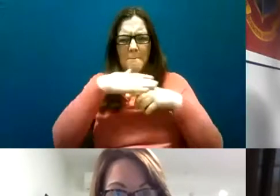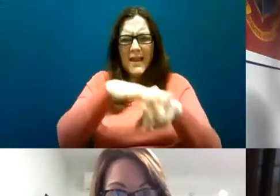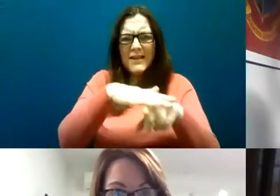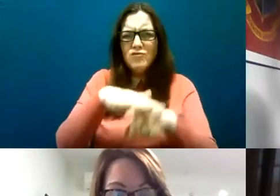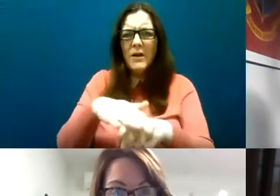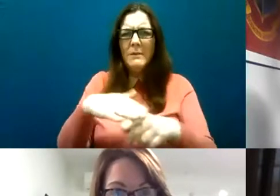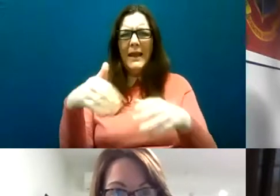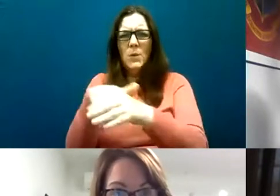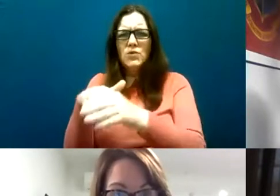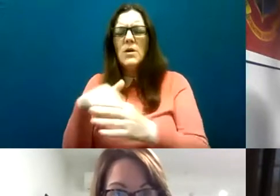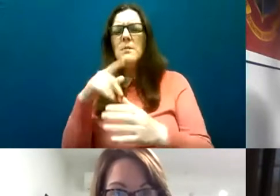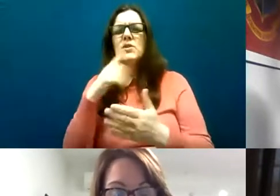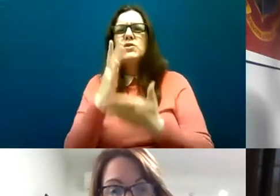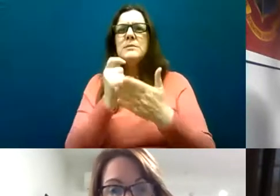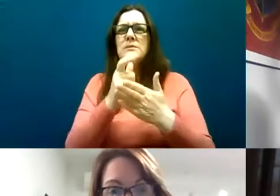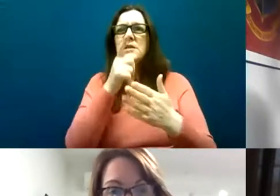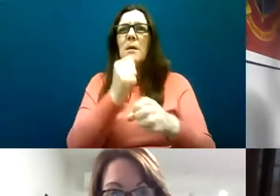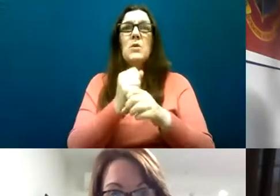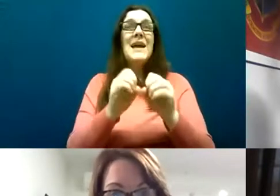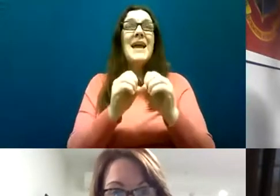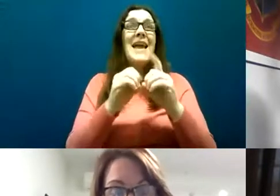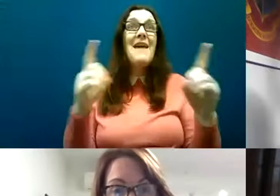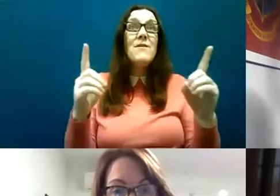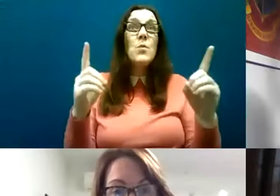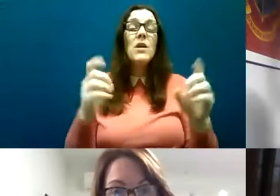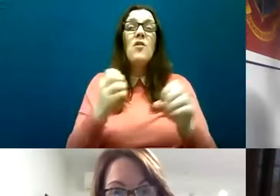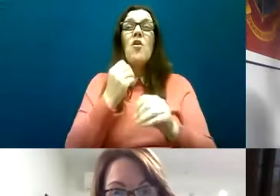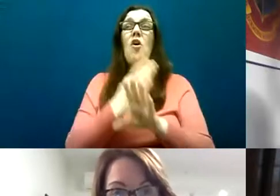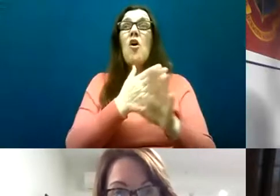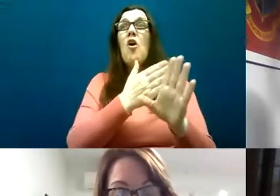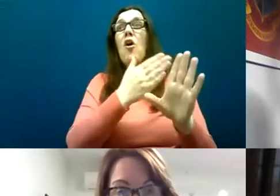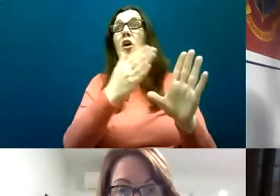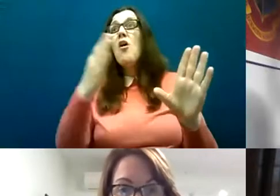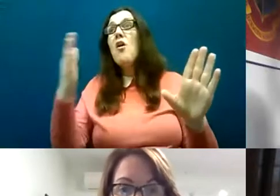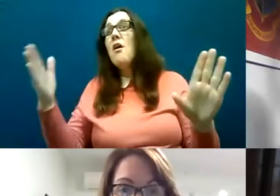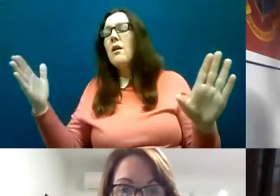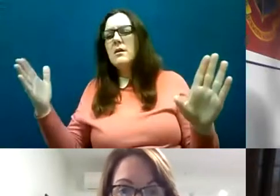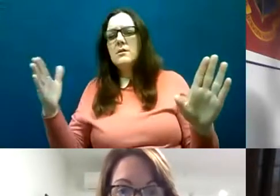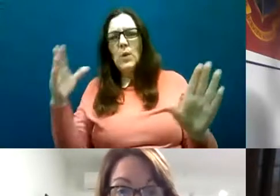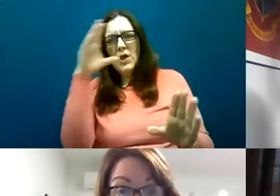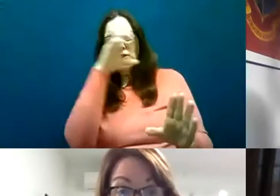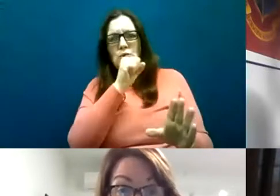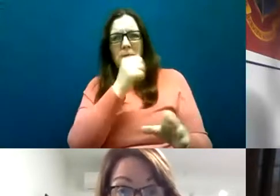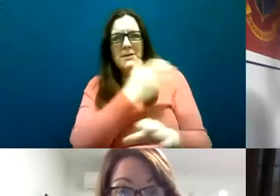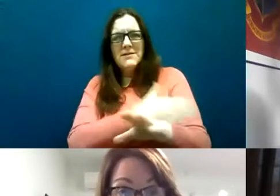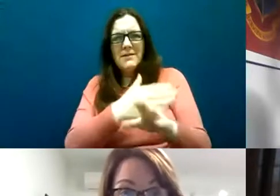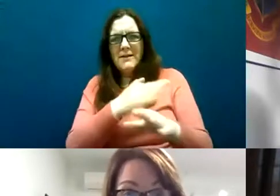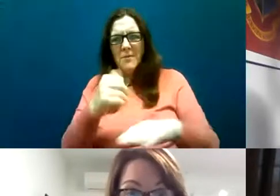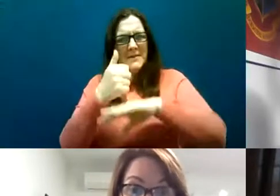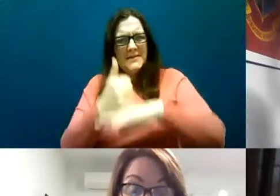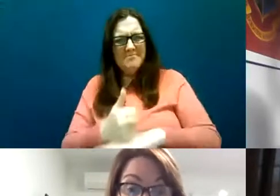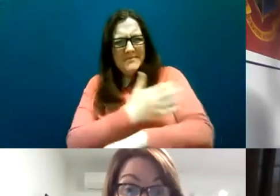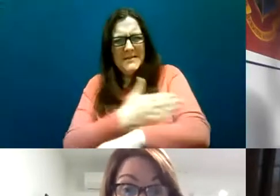when we talk about everybody and all what we do is assume that we're all starting from the same base